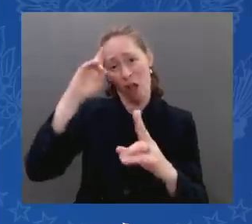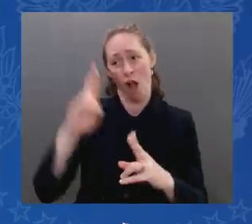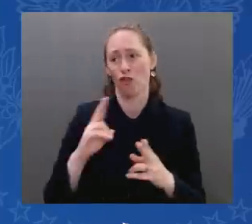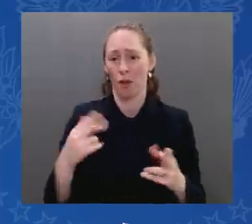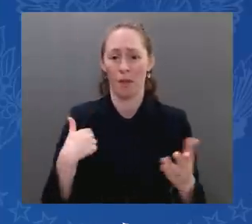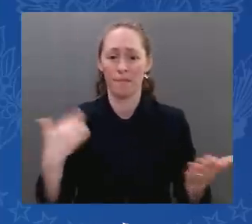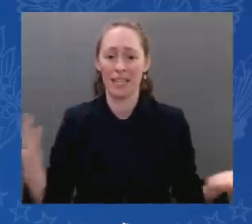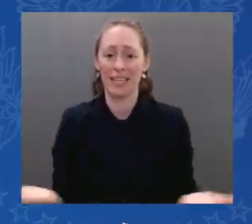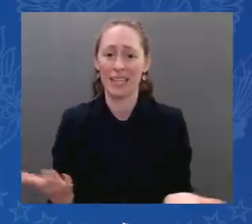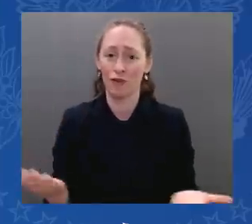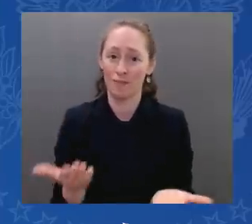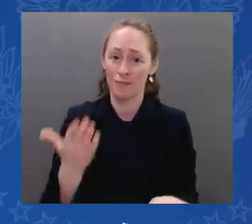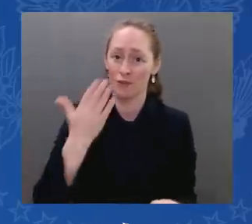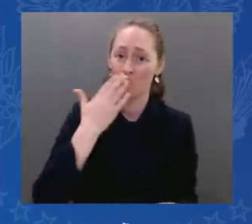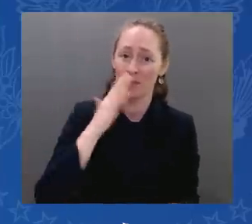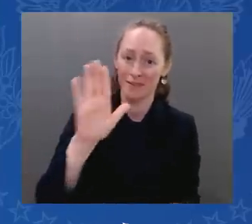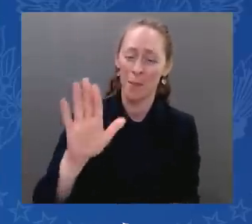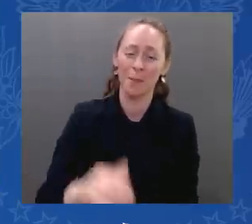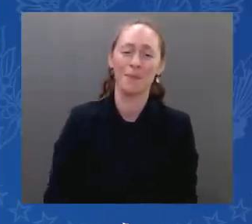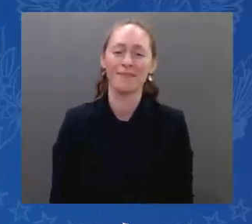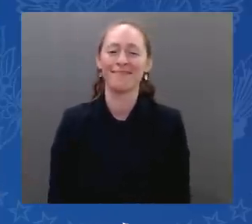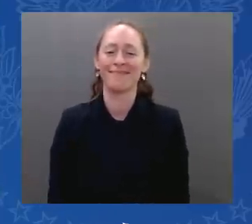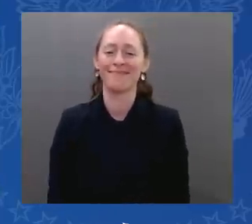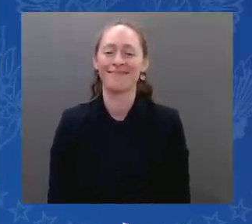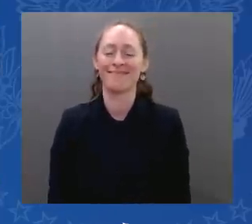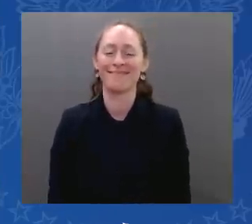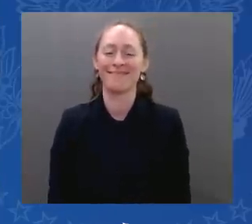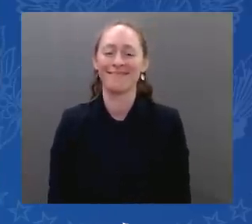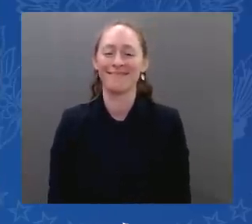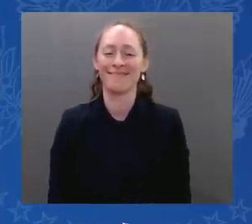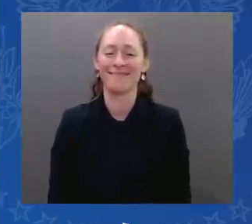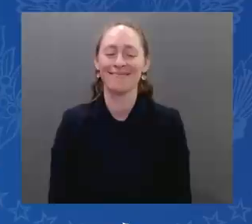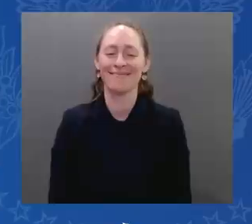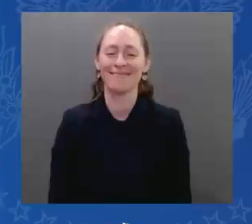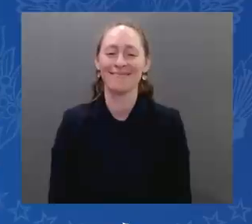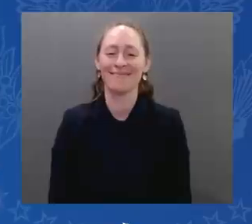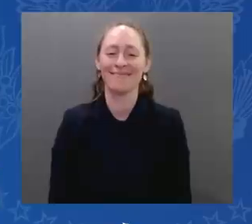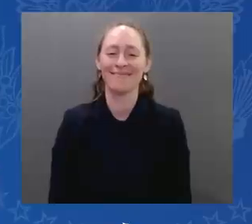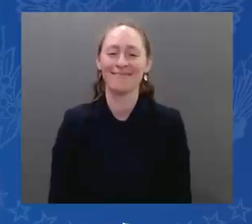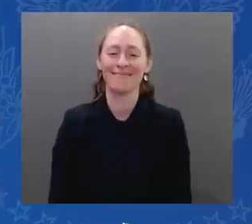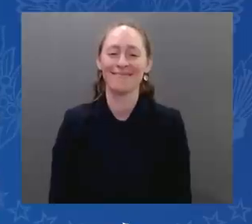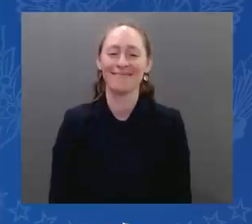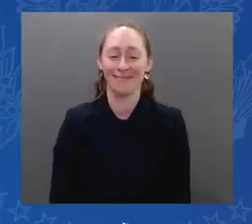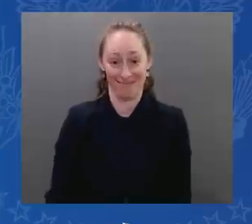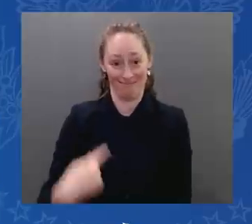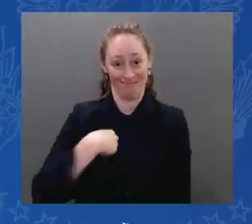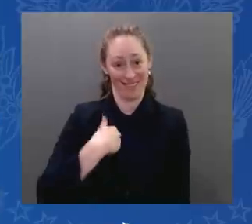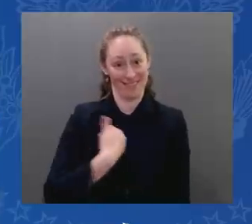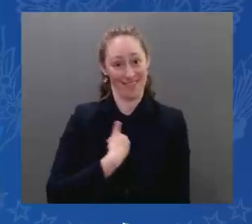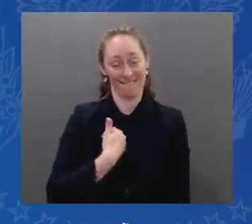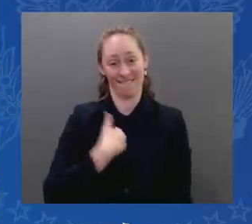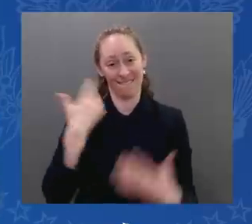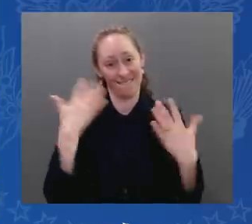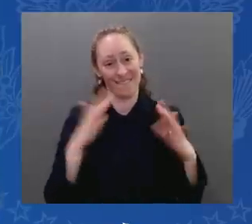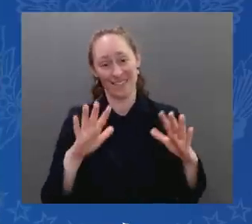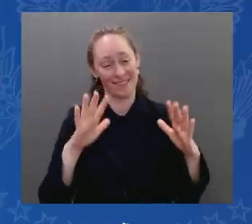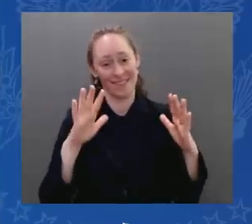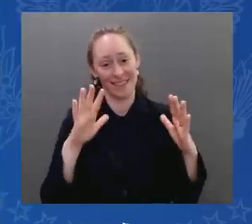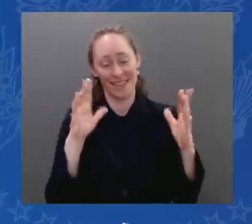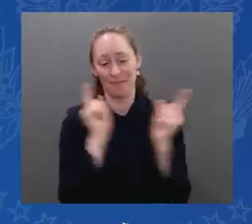since Golda Meir. It was a pleasure to be able to spend some time with you today and to get to know you better.